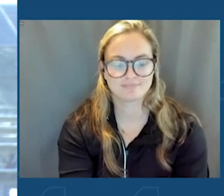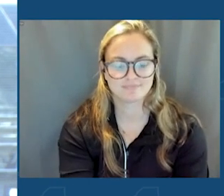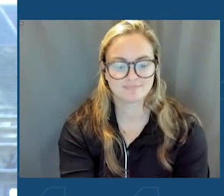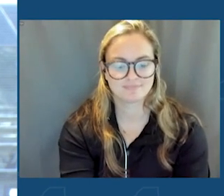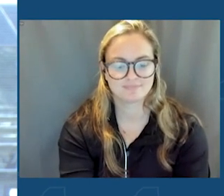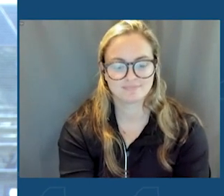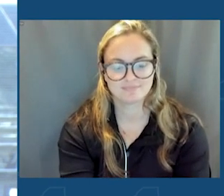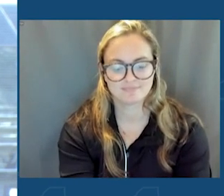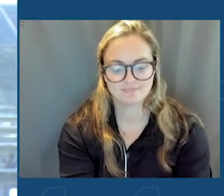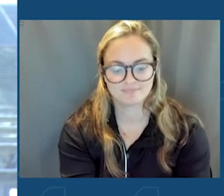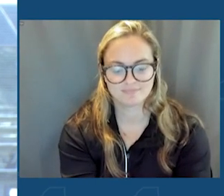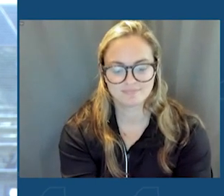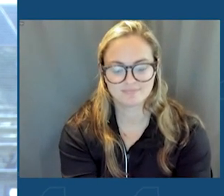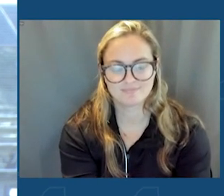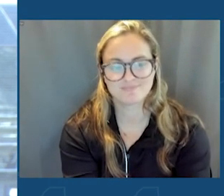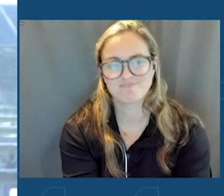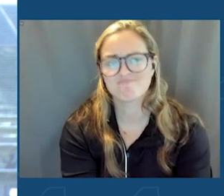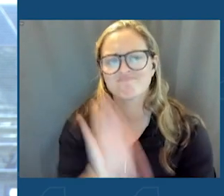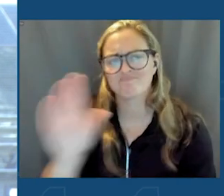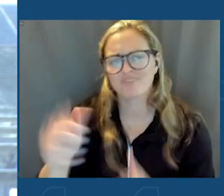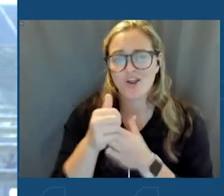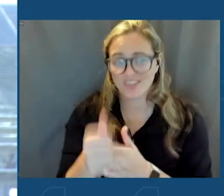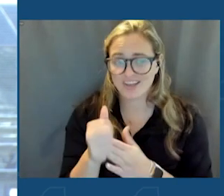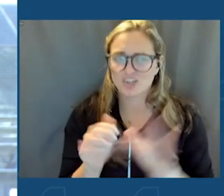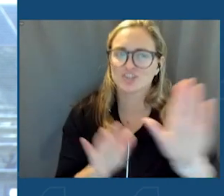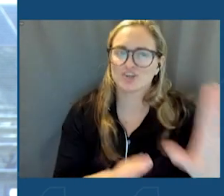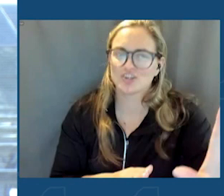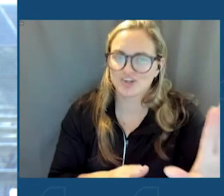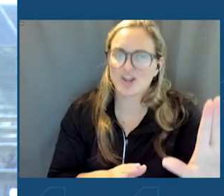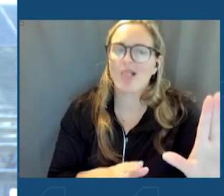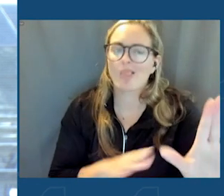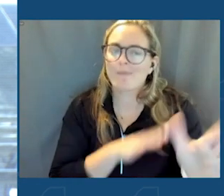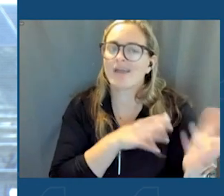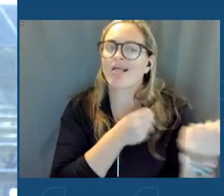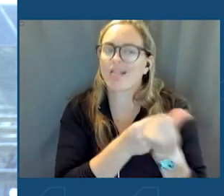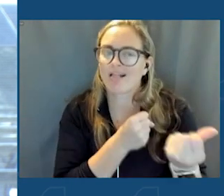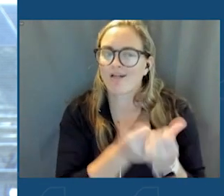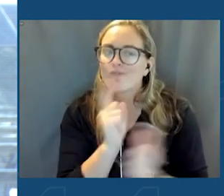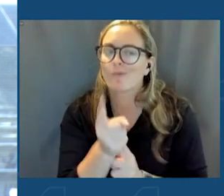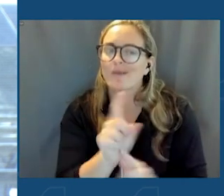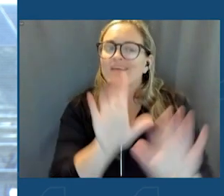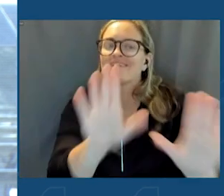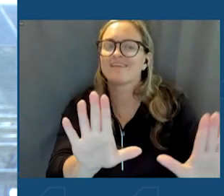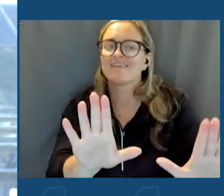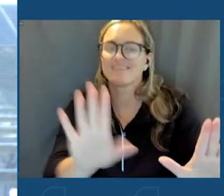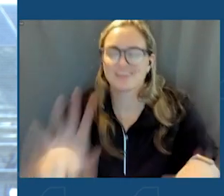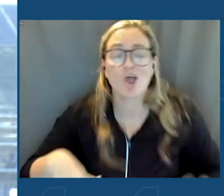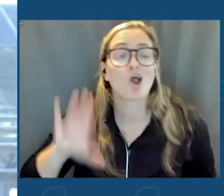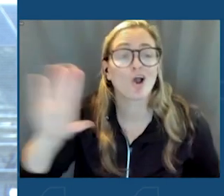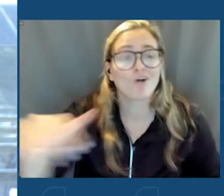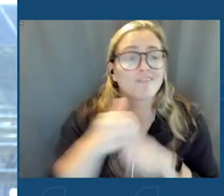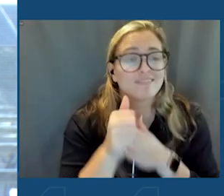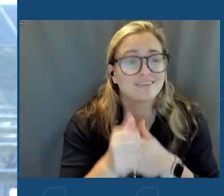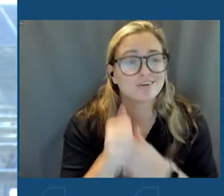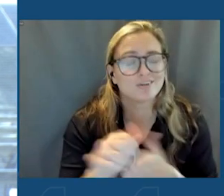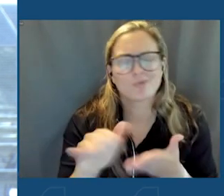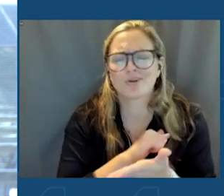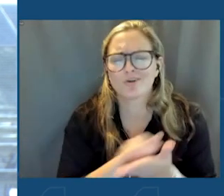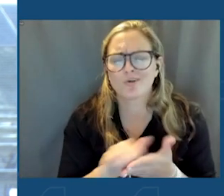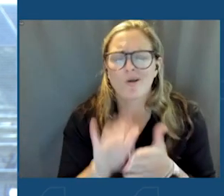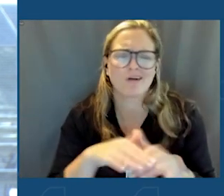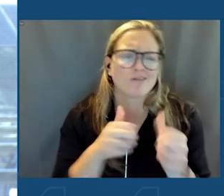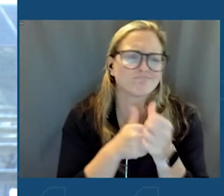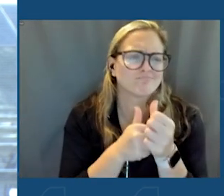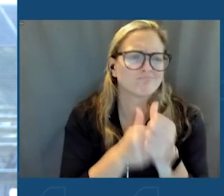Under Governor Hochul's leadership, New York is on path to